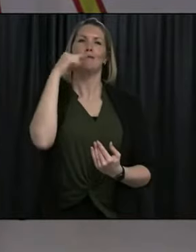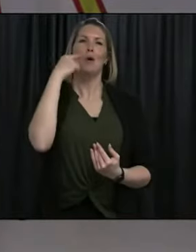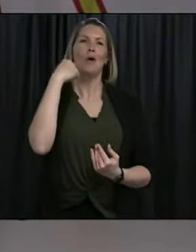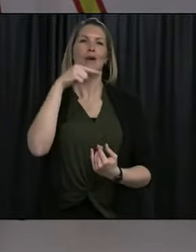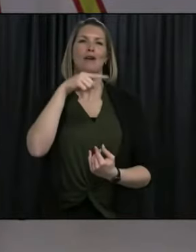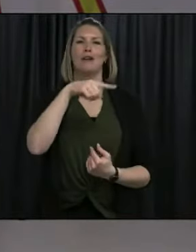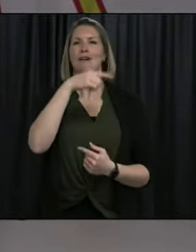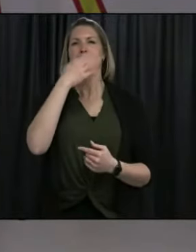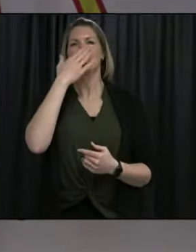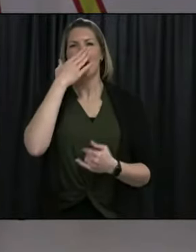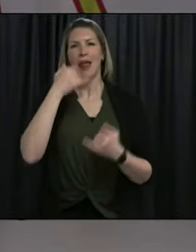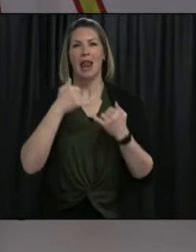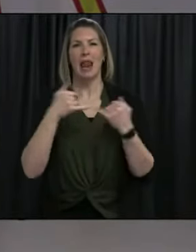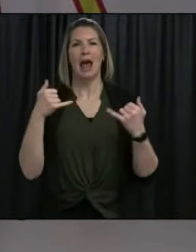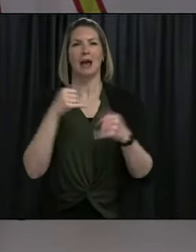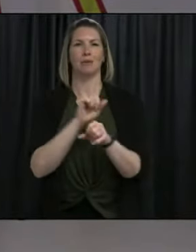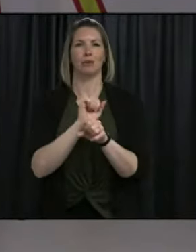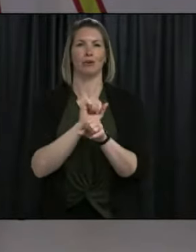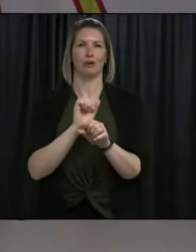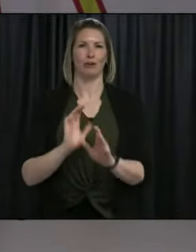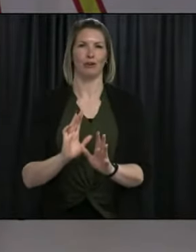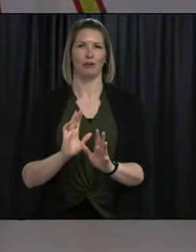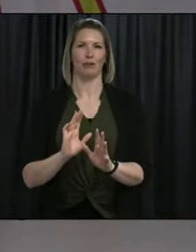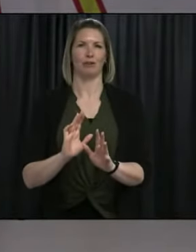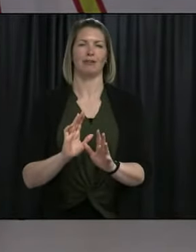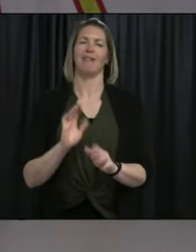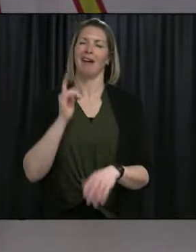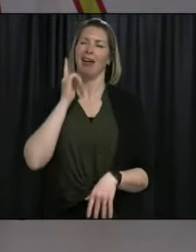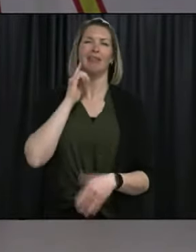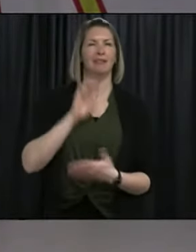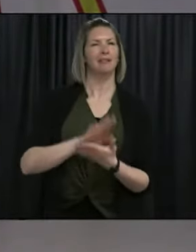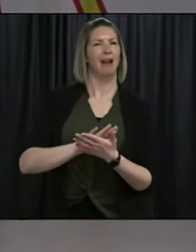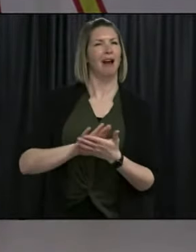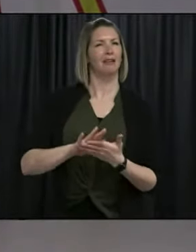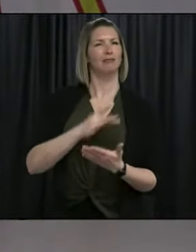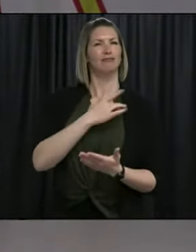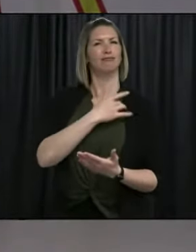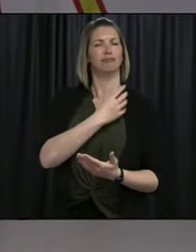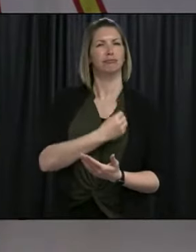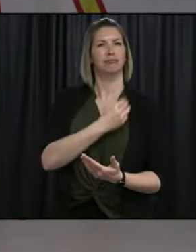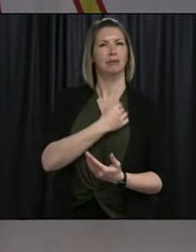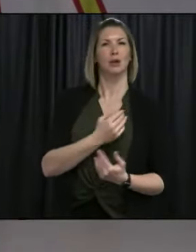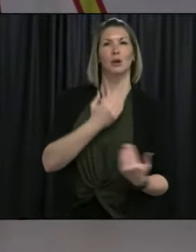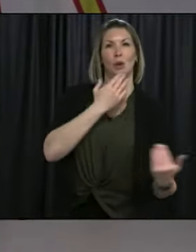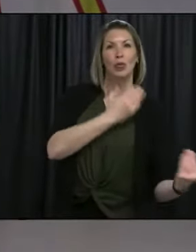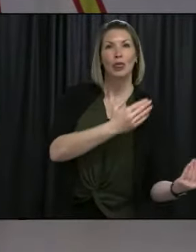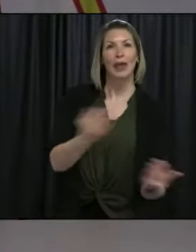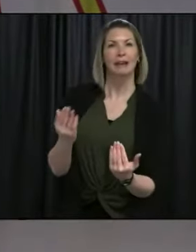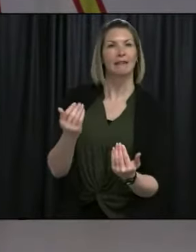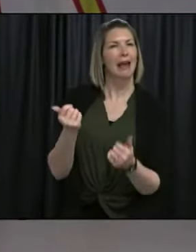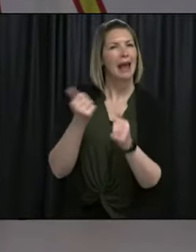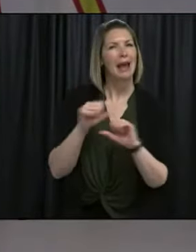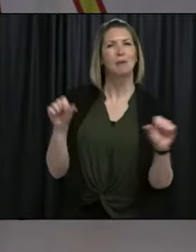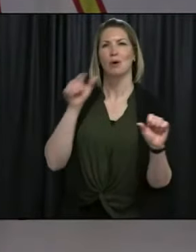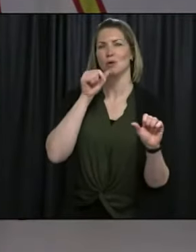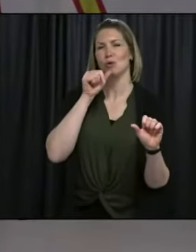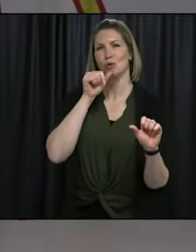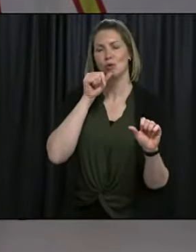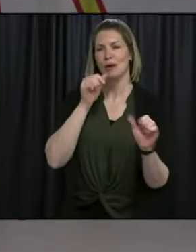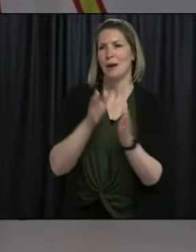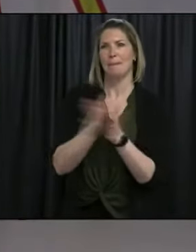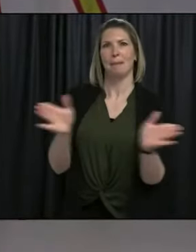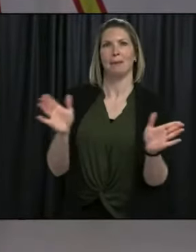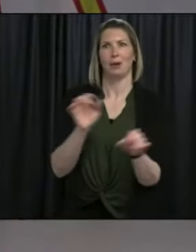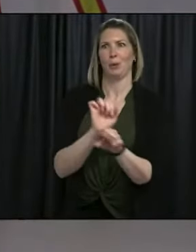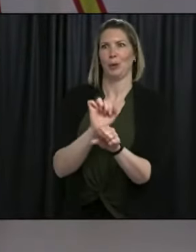gesture. So I want to thank you, all the frontline workers, not just in healthcare, but in our public service. People